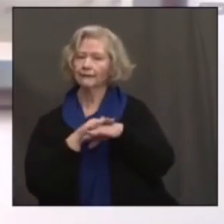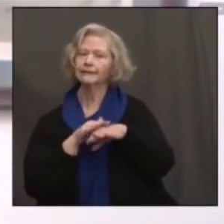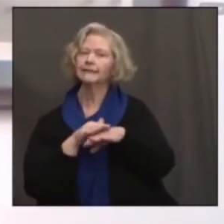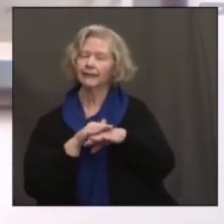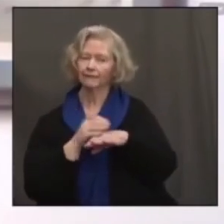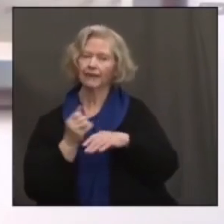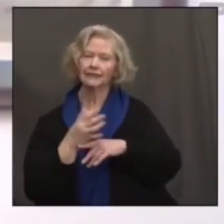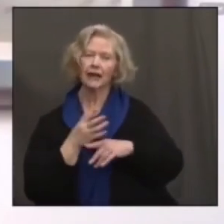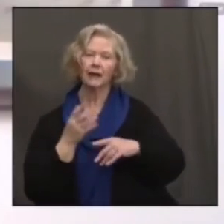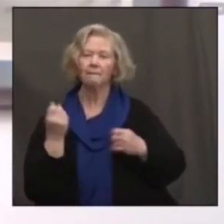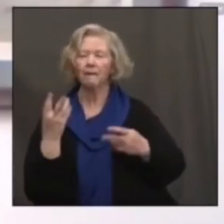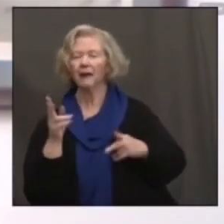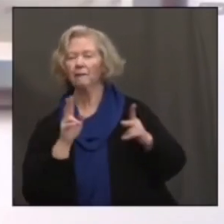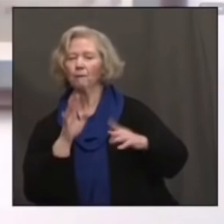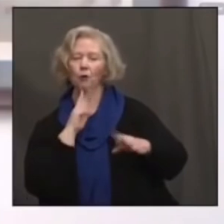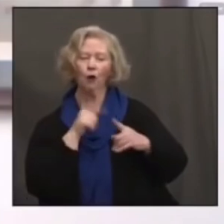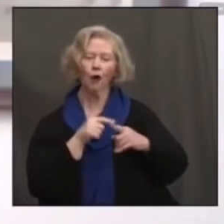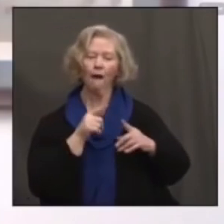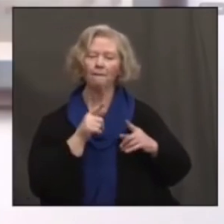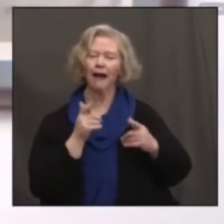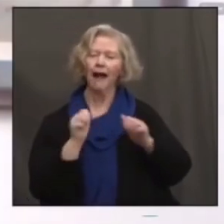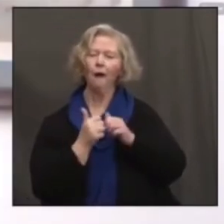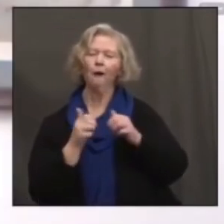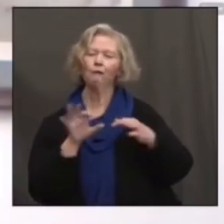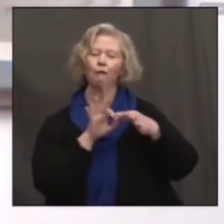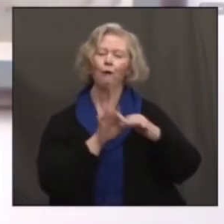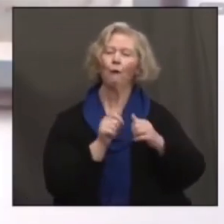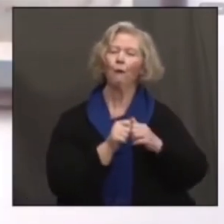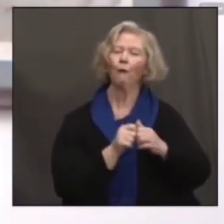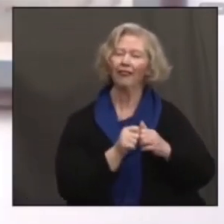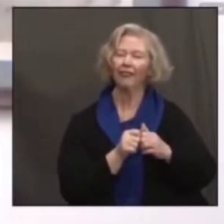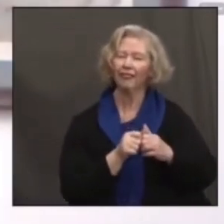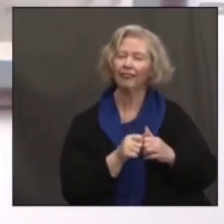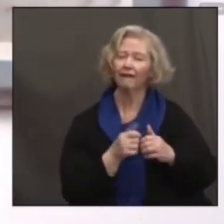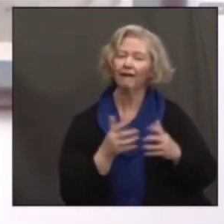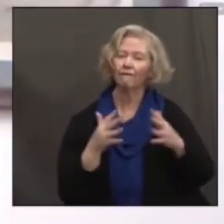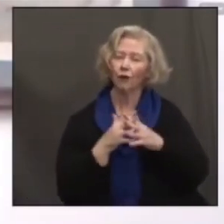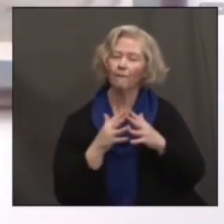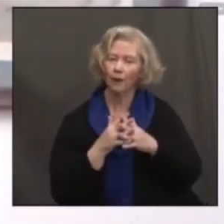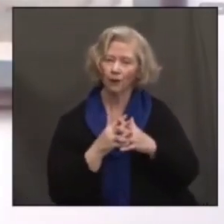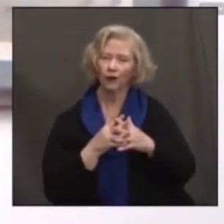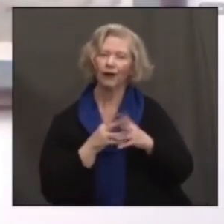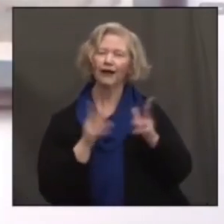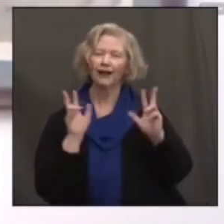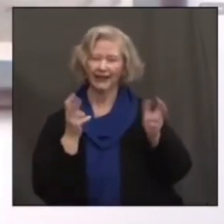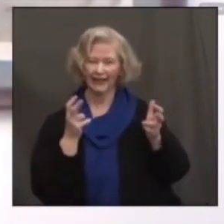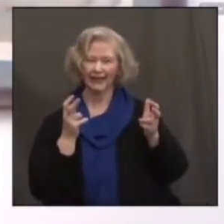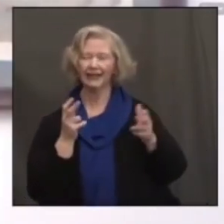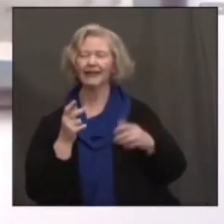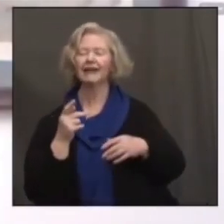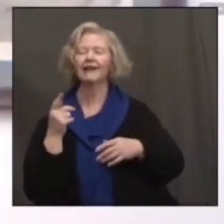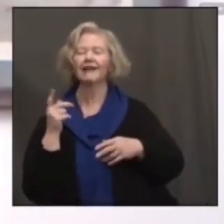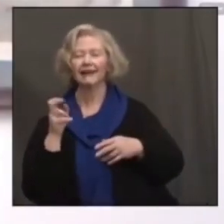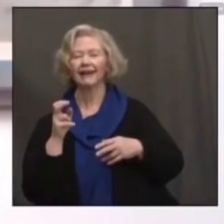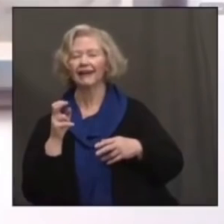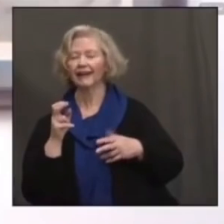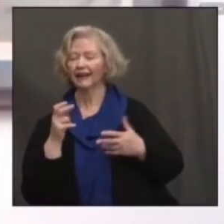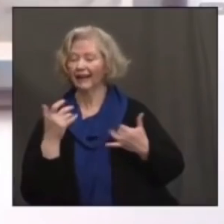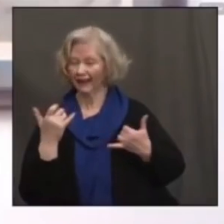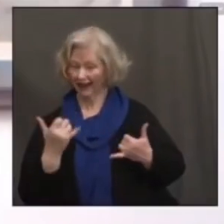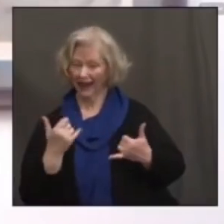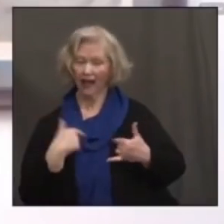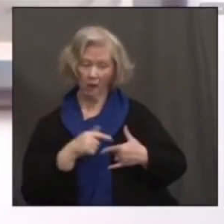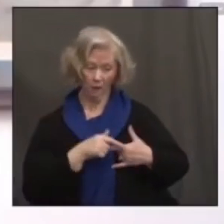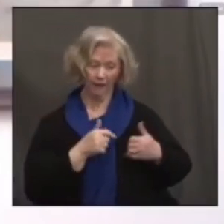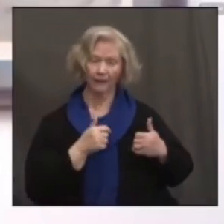lot of football references thrown out there, but I'll use one from Bill Belichick. Now we're on to the legislature. We're on to now get this passed through the